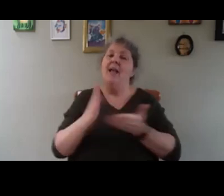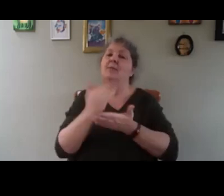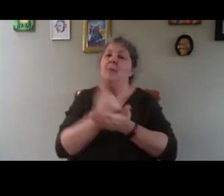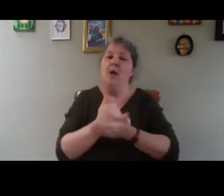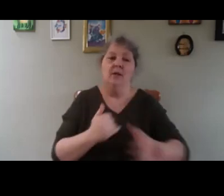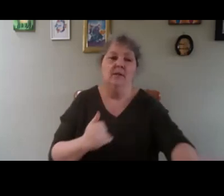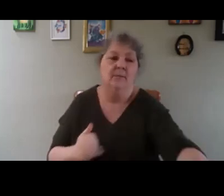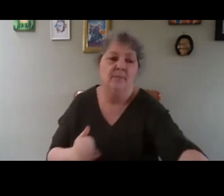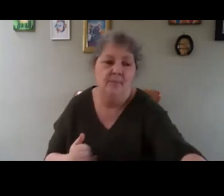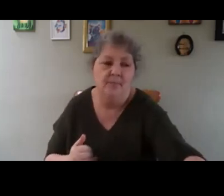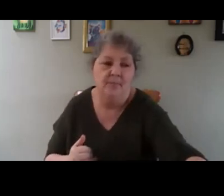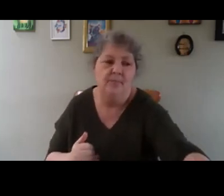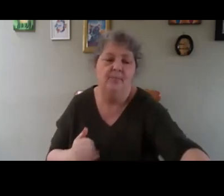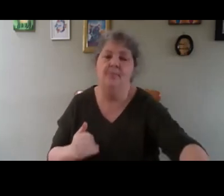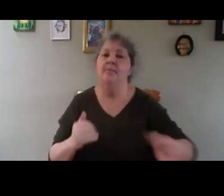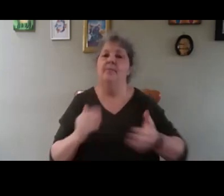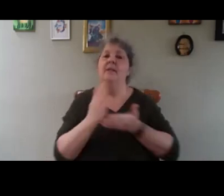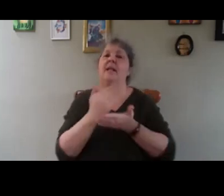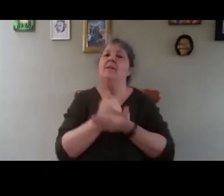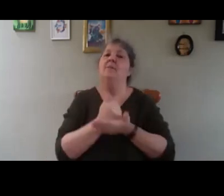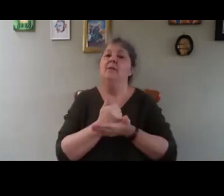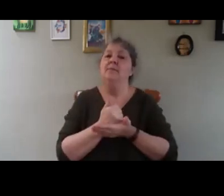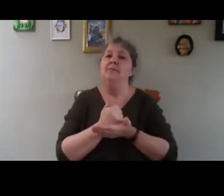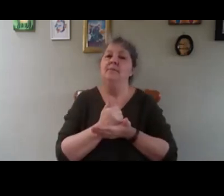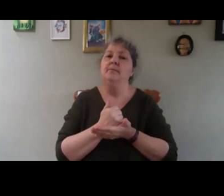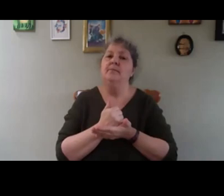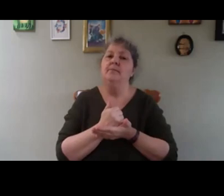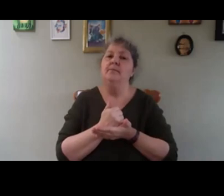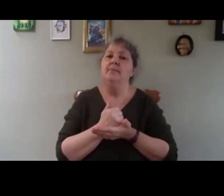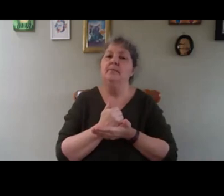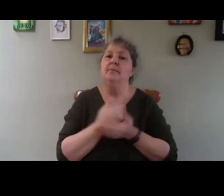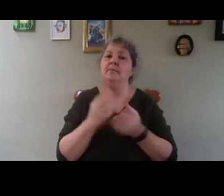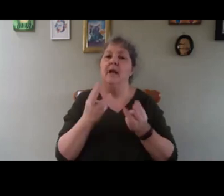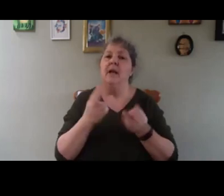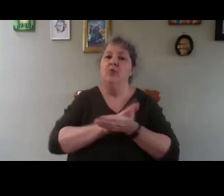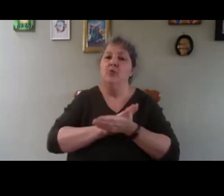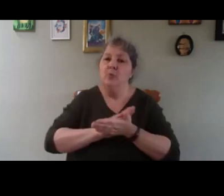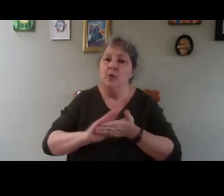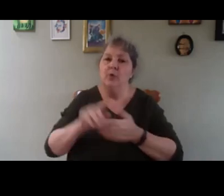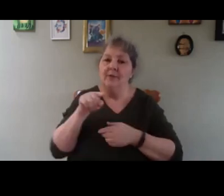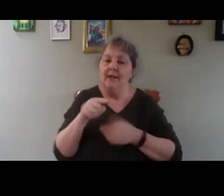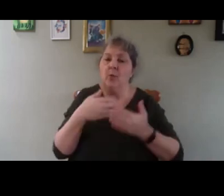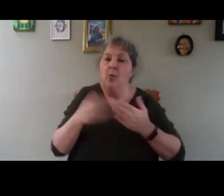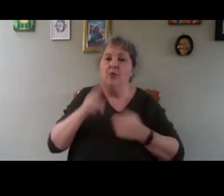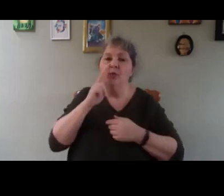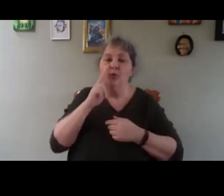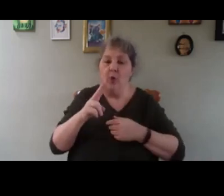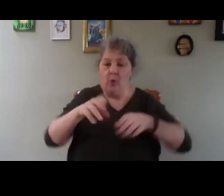I'm going to put my trays, my pots on top. I removed that on what you saw there were slates.